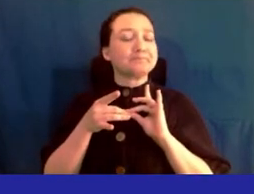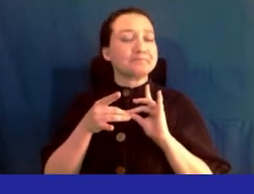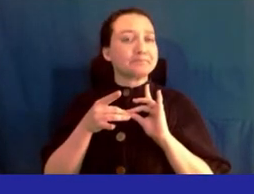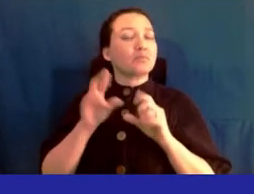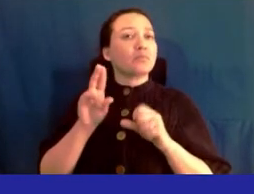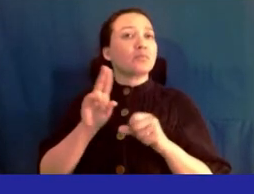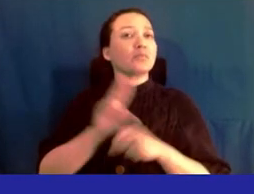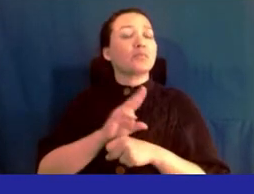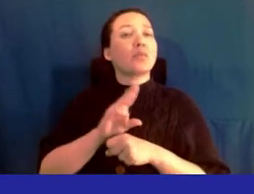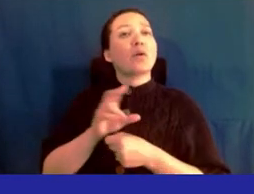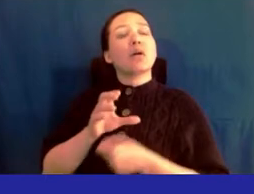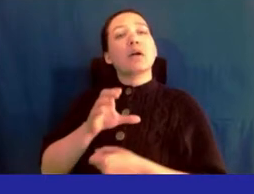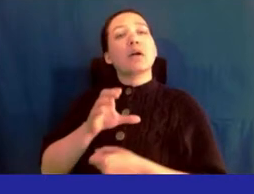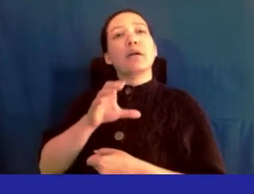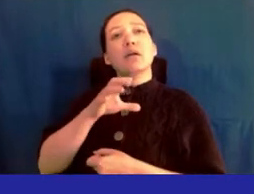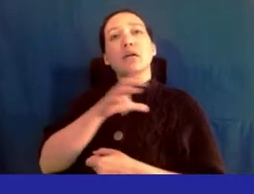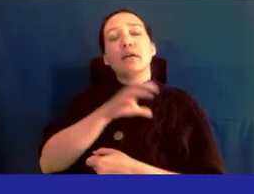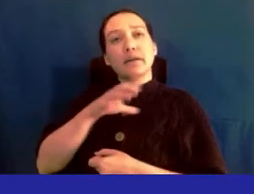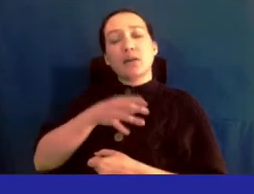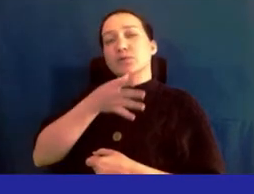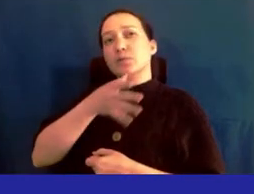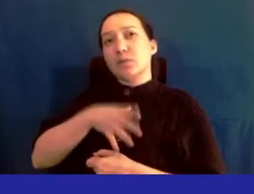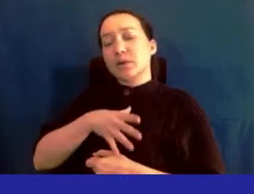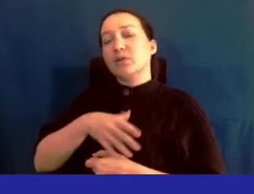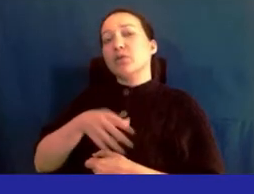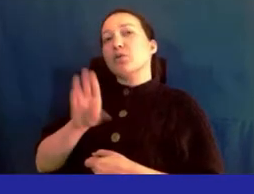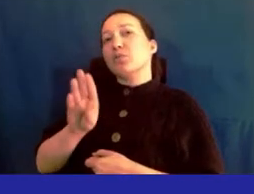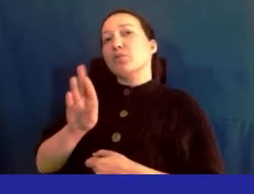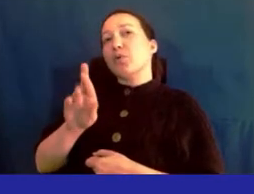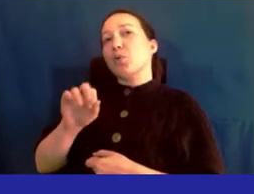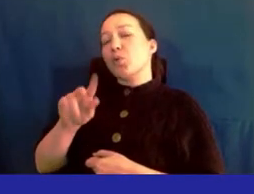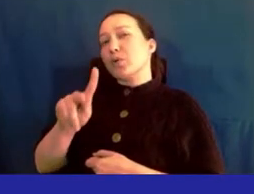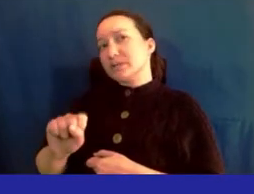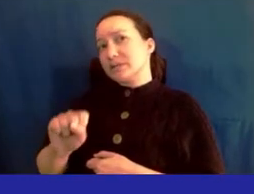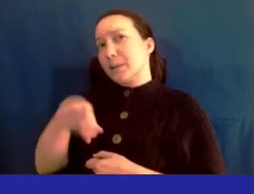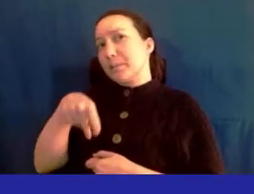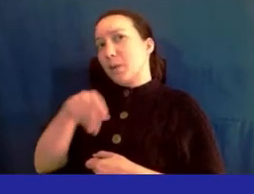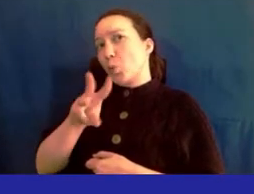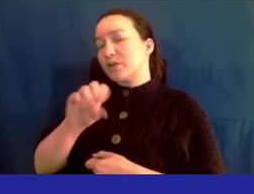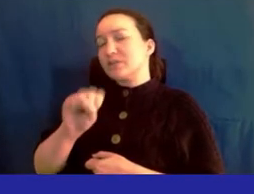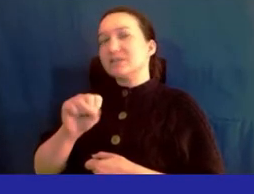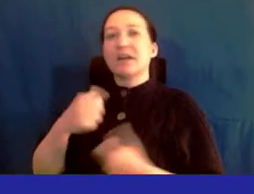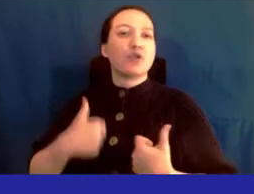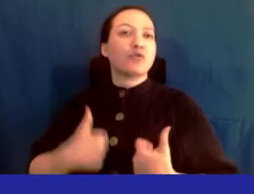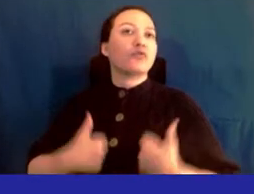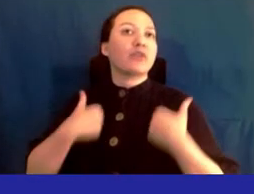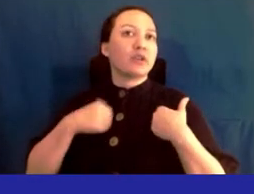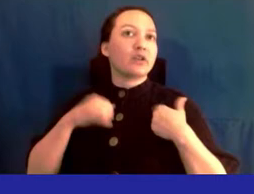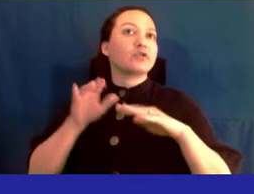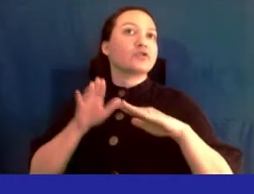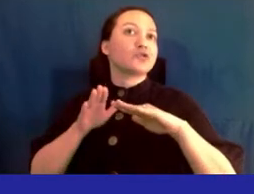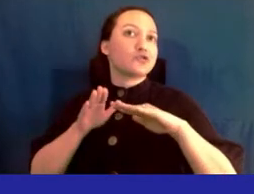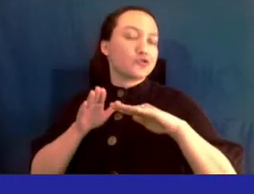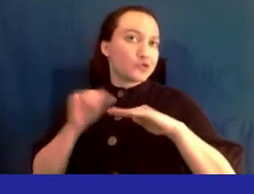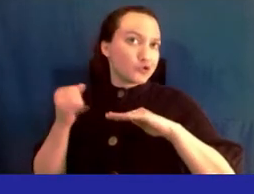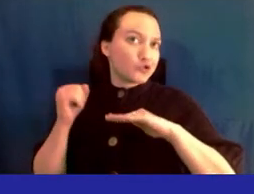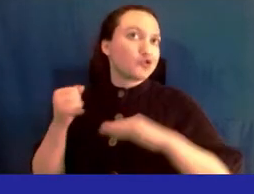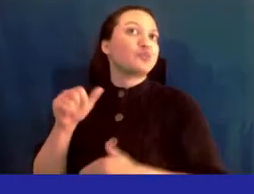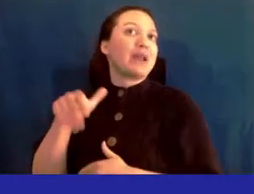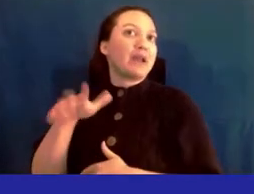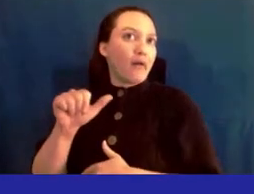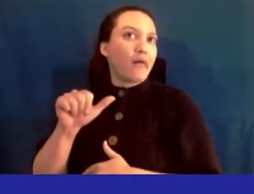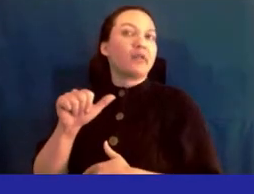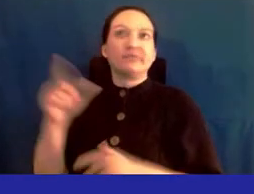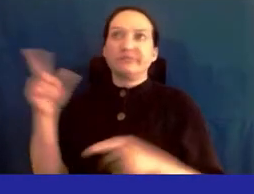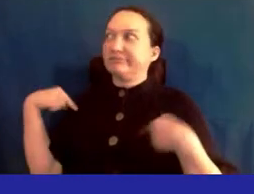councilwoman and majority whip brooks powers and i'm also a resident of jamaica for over a